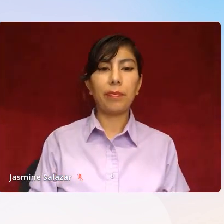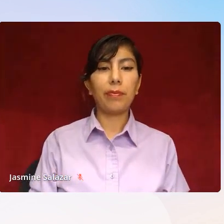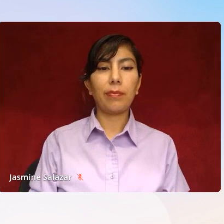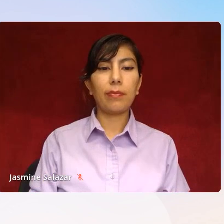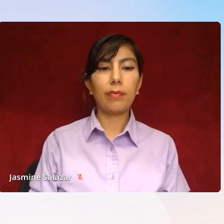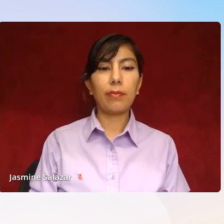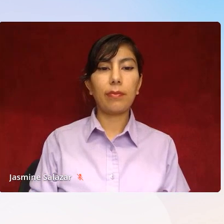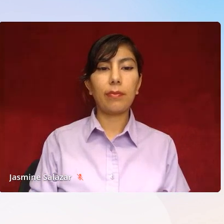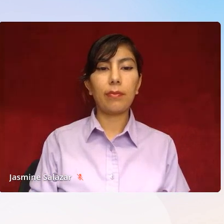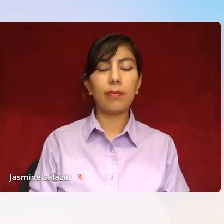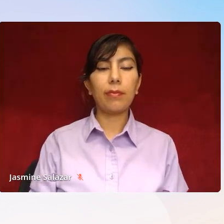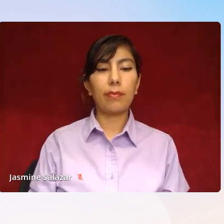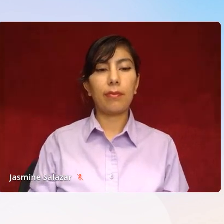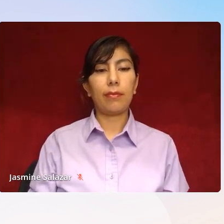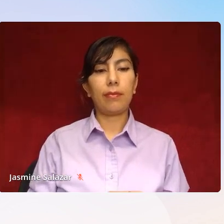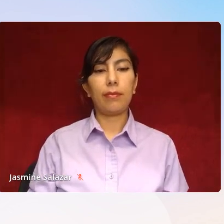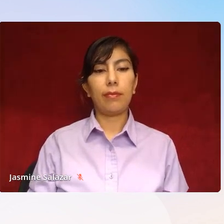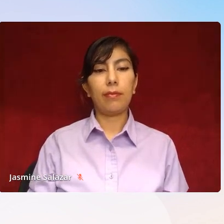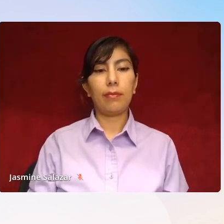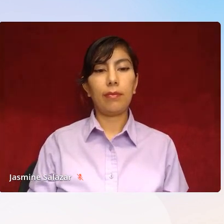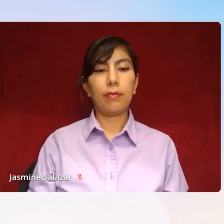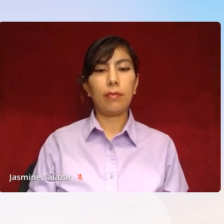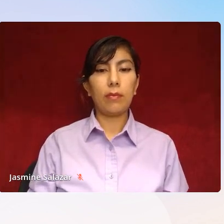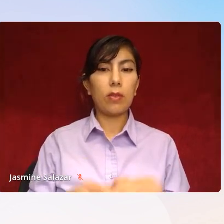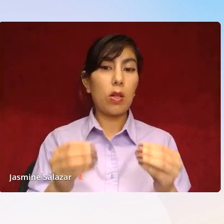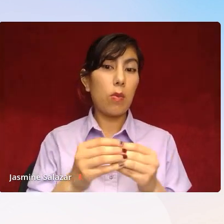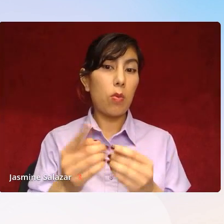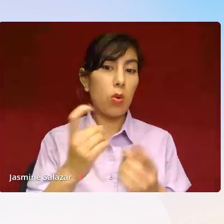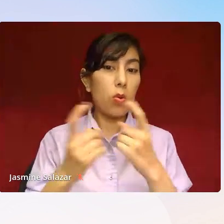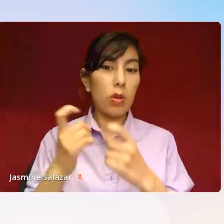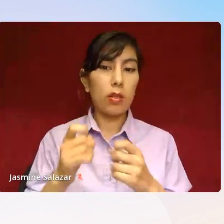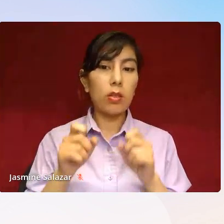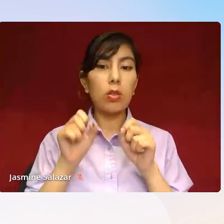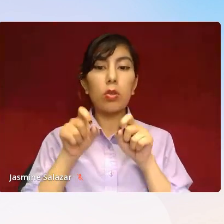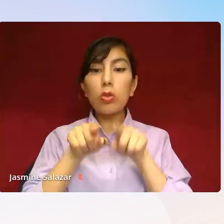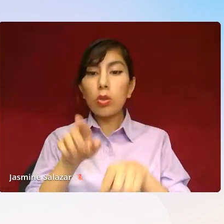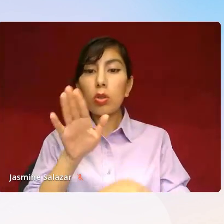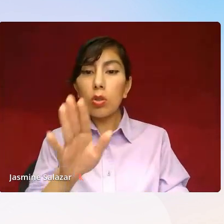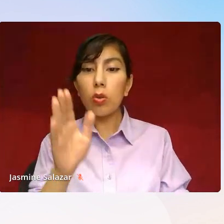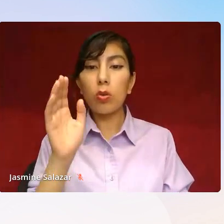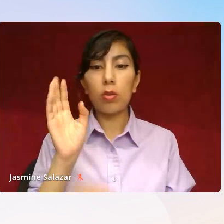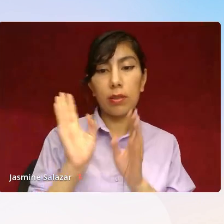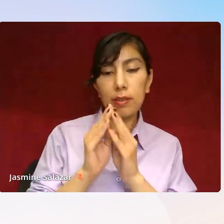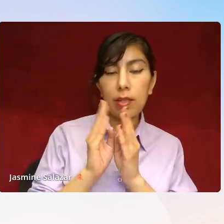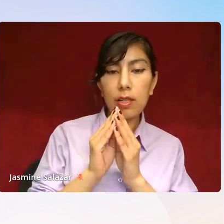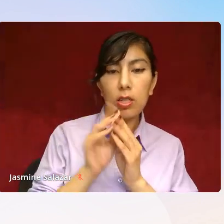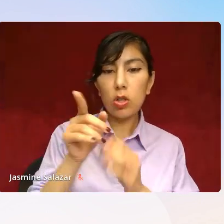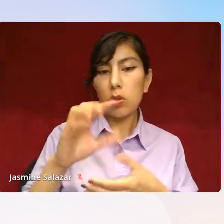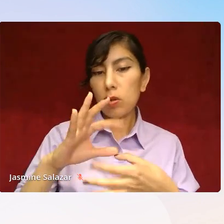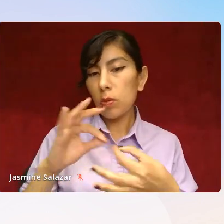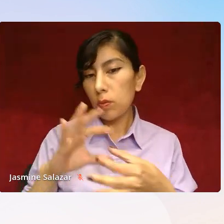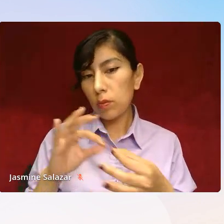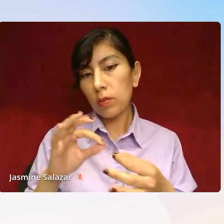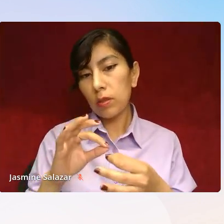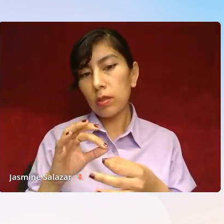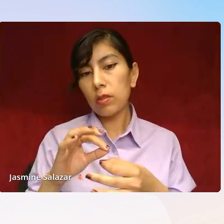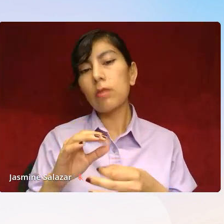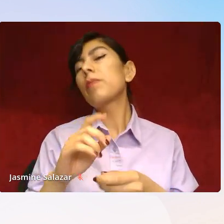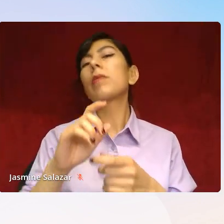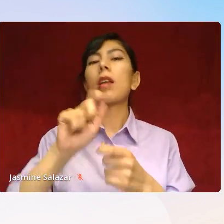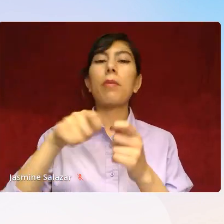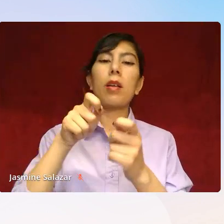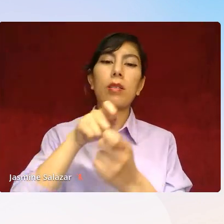All right. There's some questions around. So during your session, you mentioned about specifically